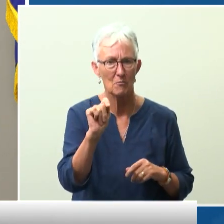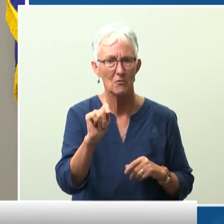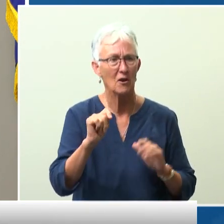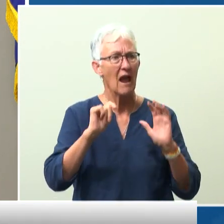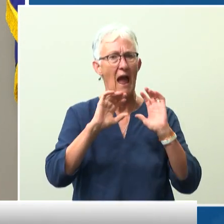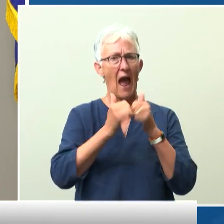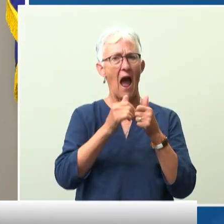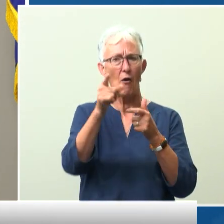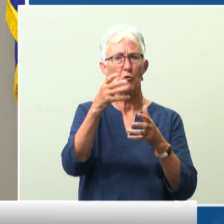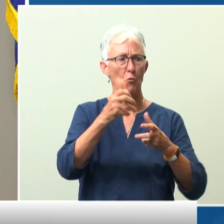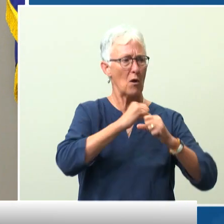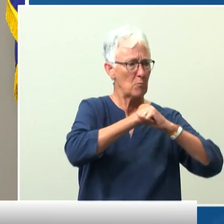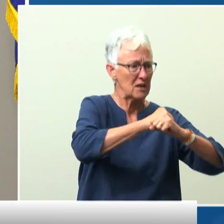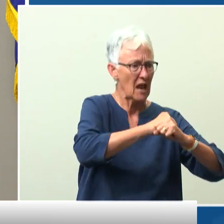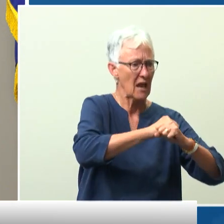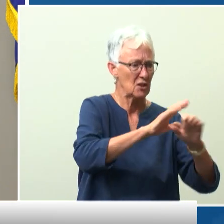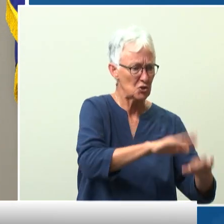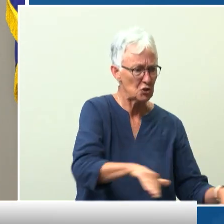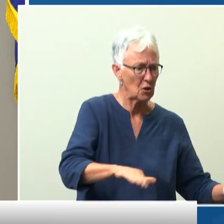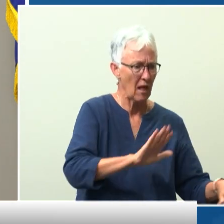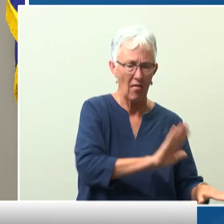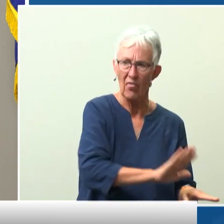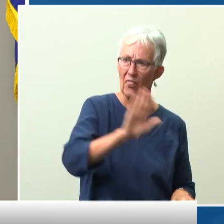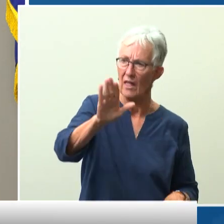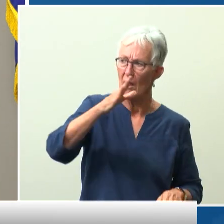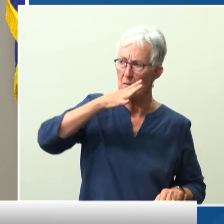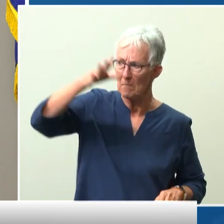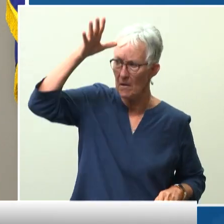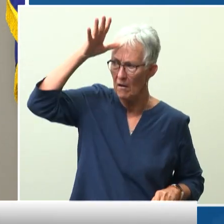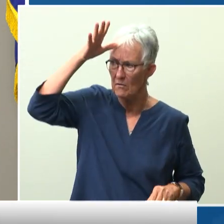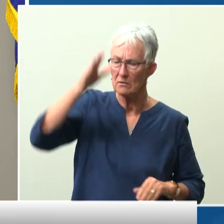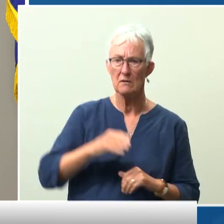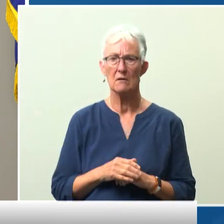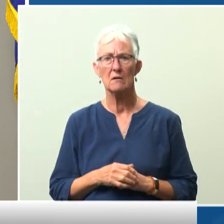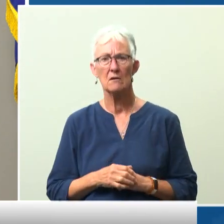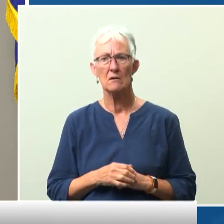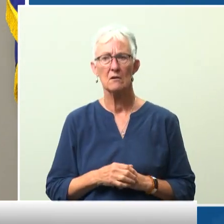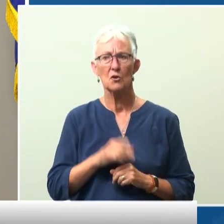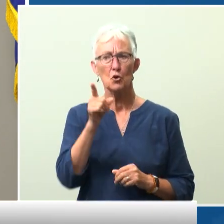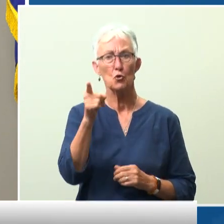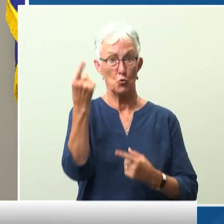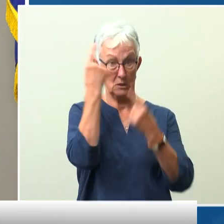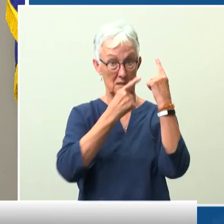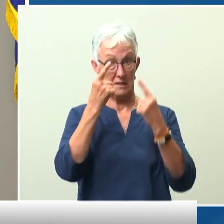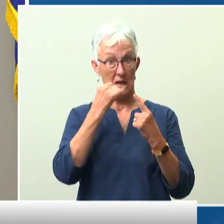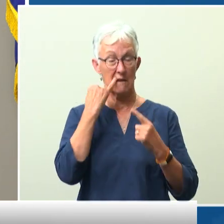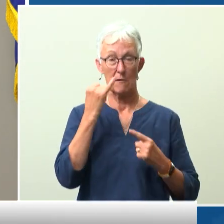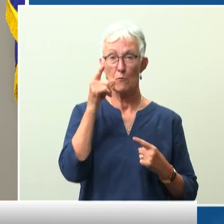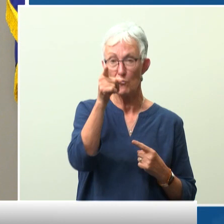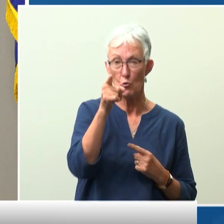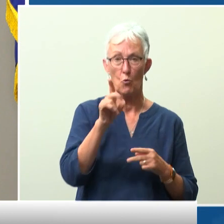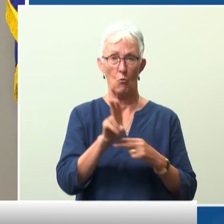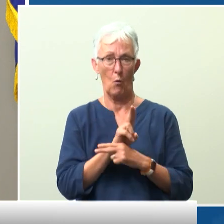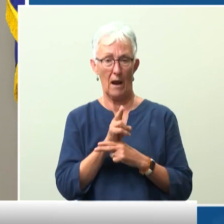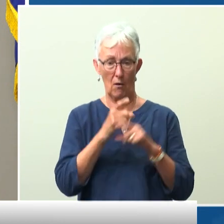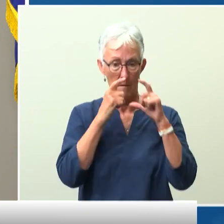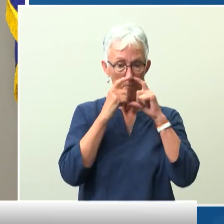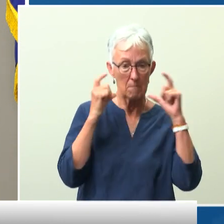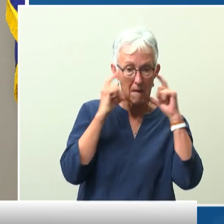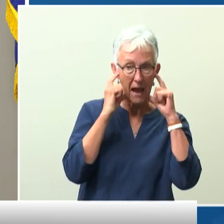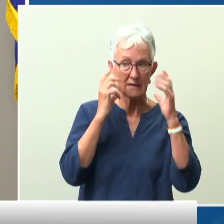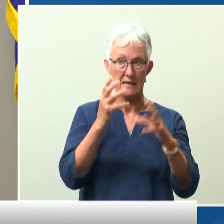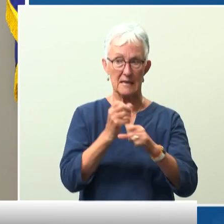danger. Then consider that wearing a mask and getting vaccinated in order to protect them requires a whole lot less work.